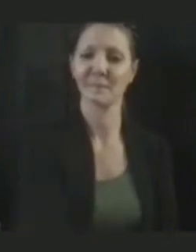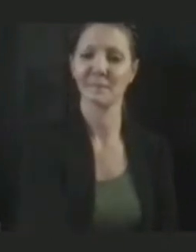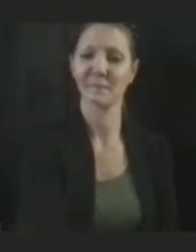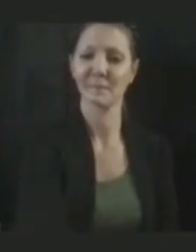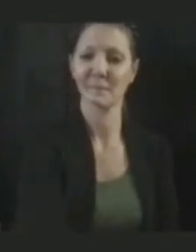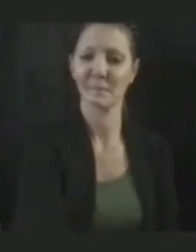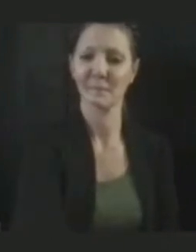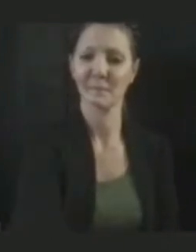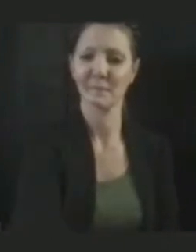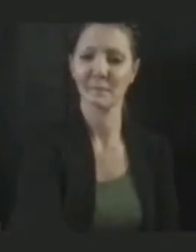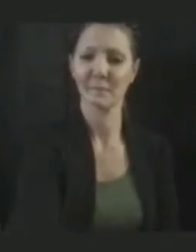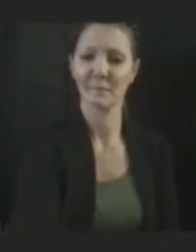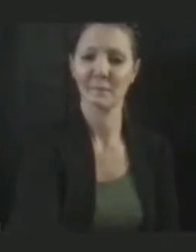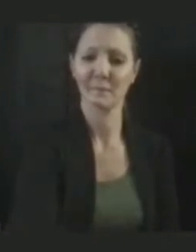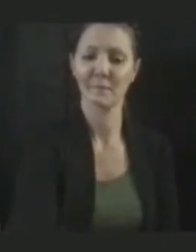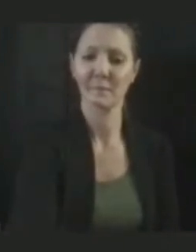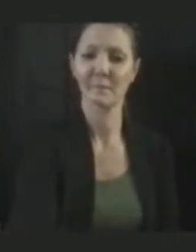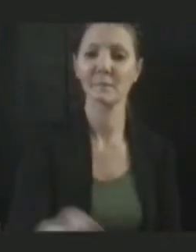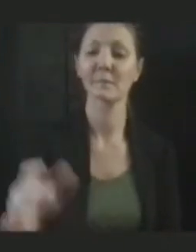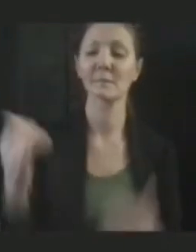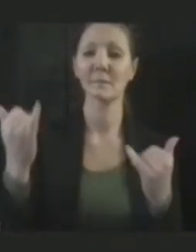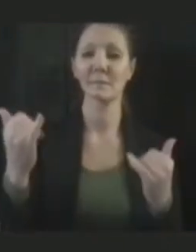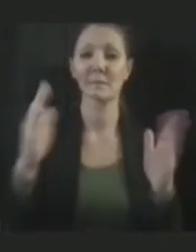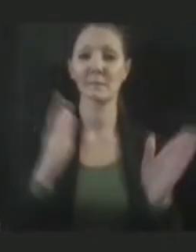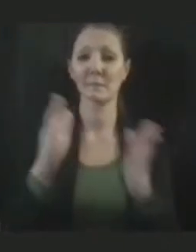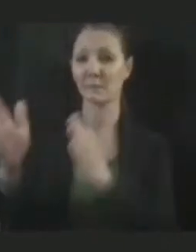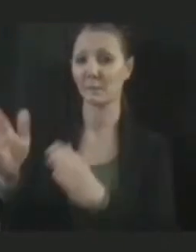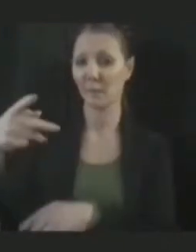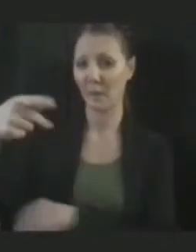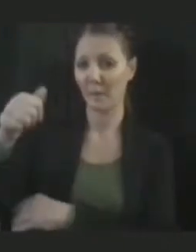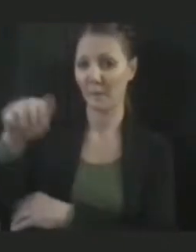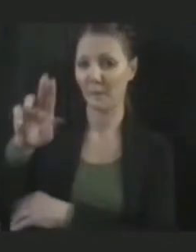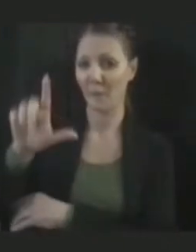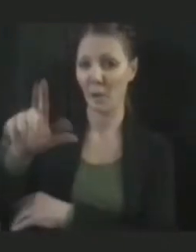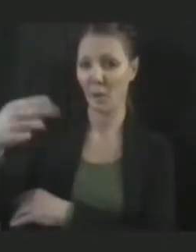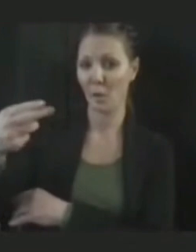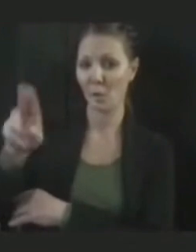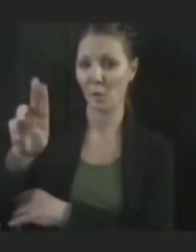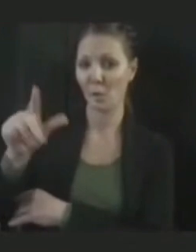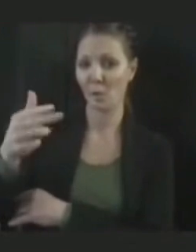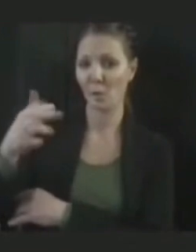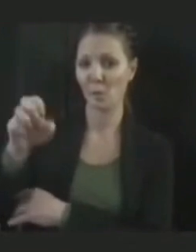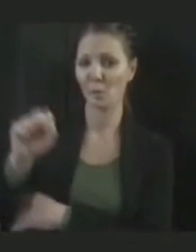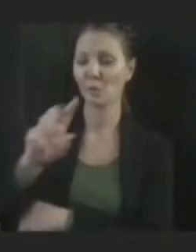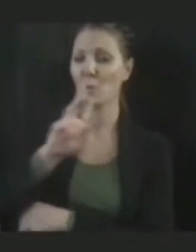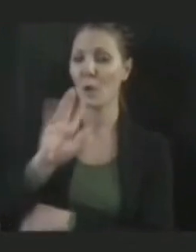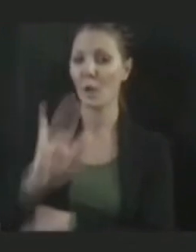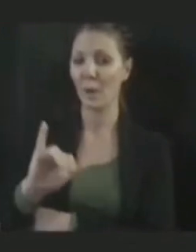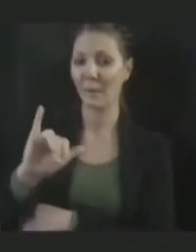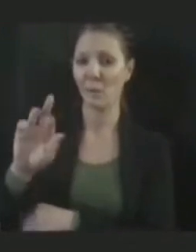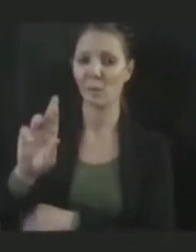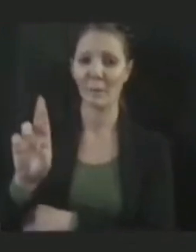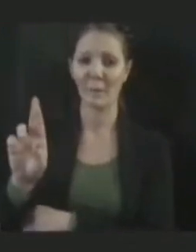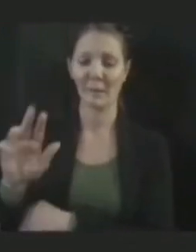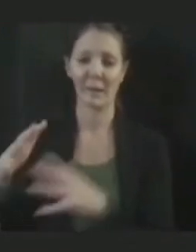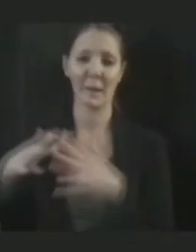We'll move next to Paul Hughes, the Waterbury Republican American. Thanks.